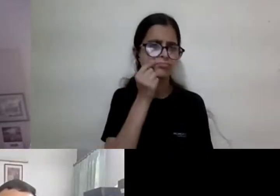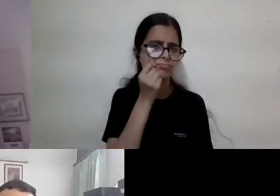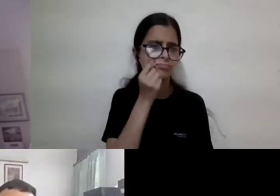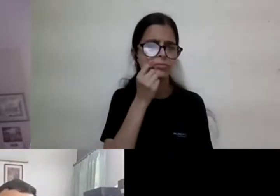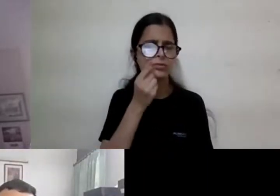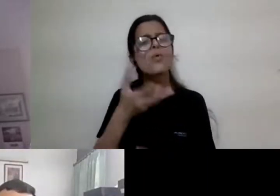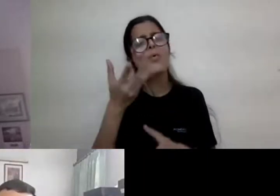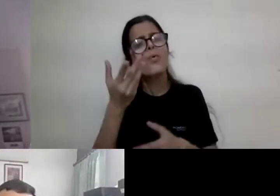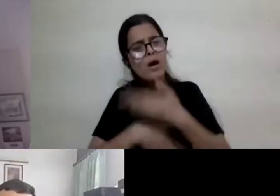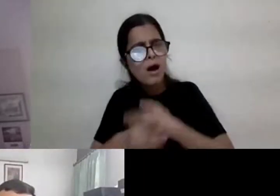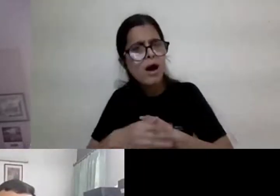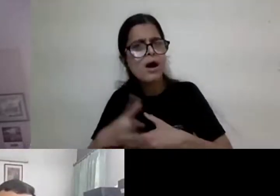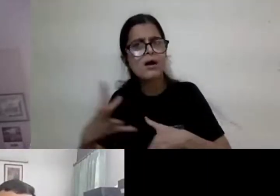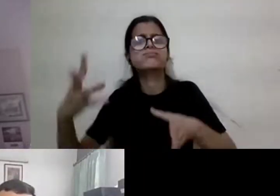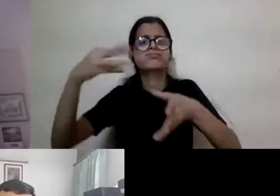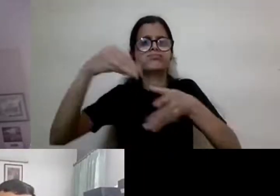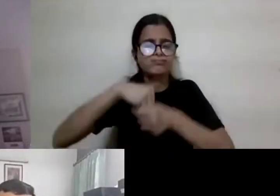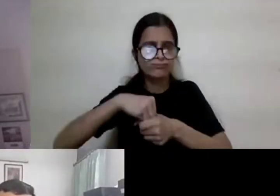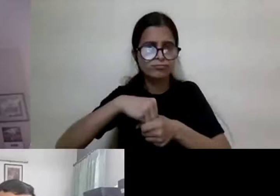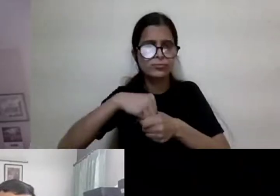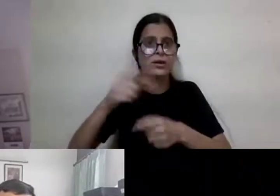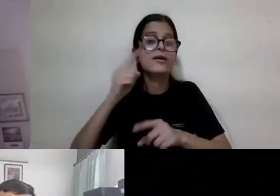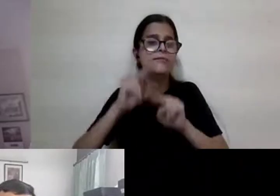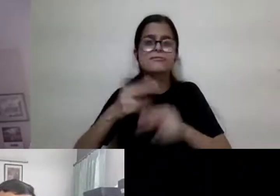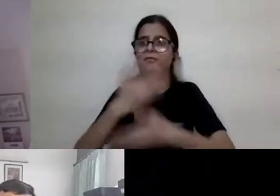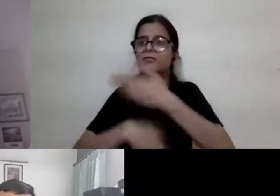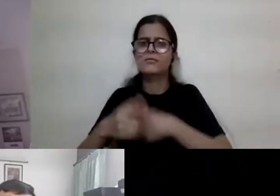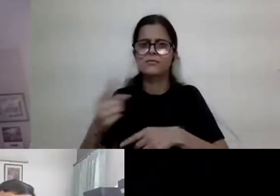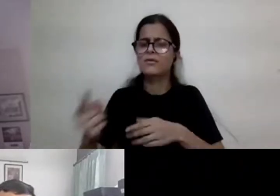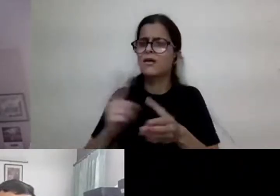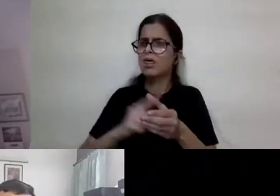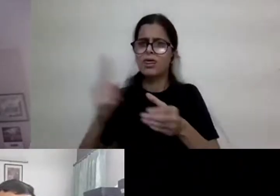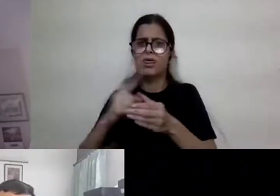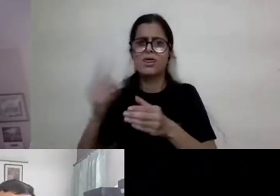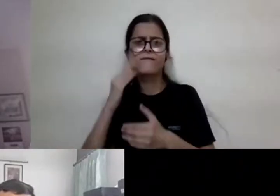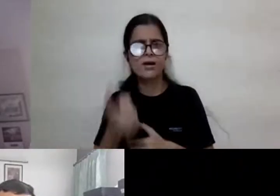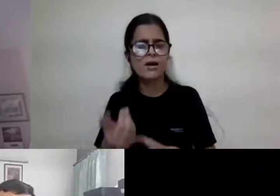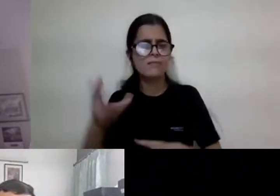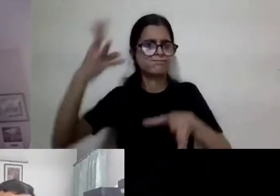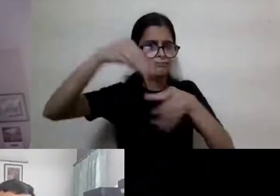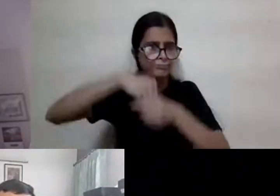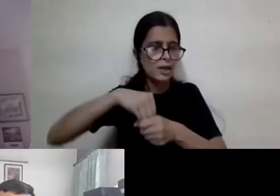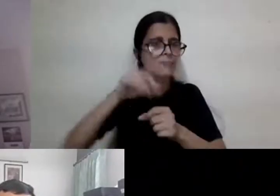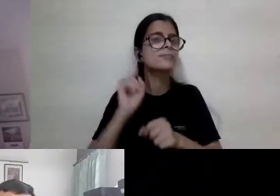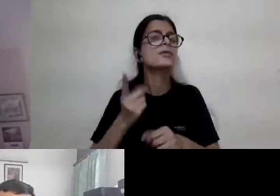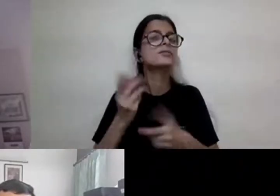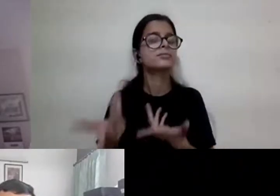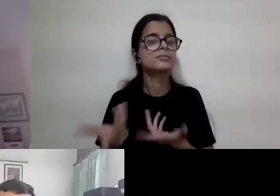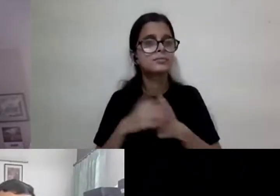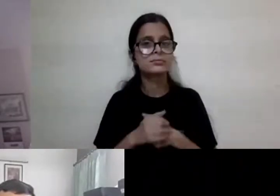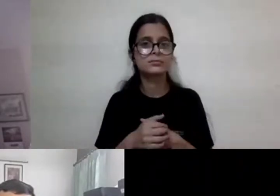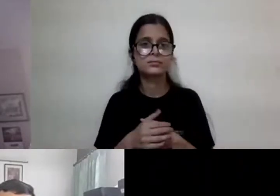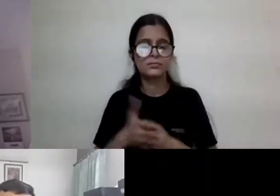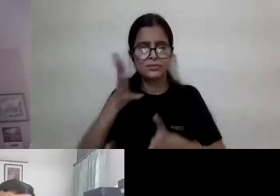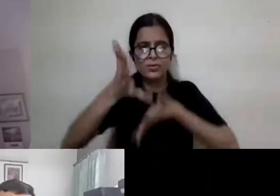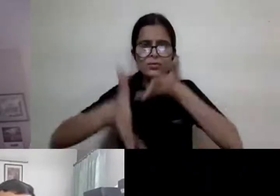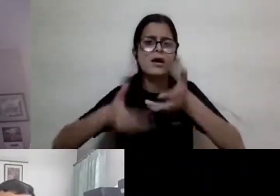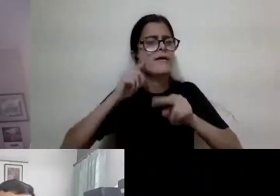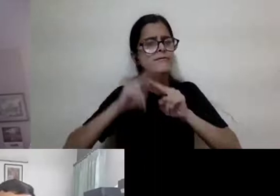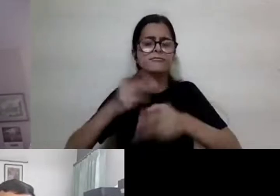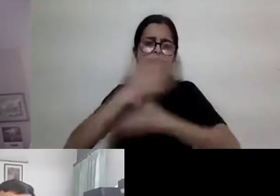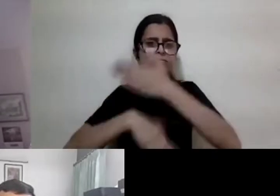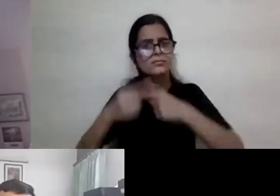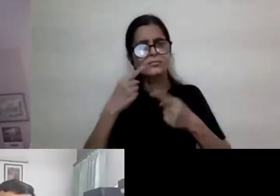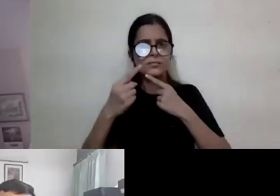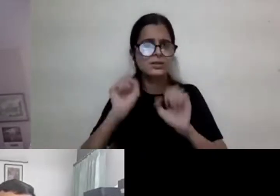or if they talk about disability, it's just lip service. Um, like they might talk about disability and there's no sign language interpreter present in the conference.